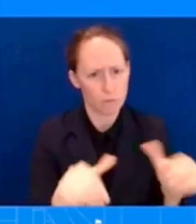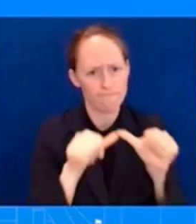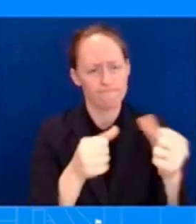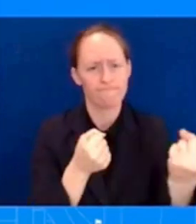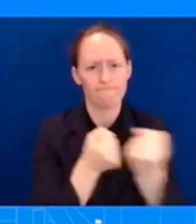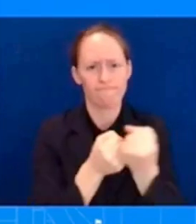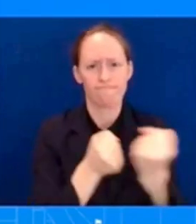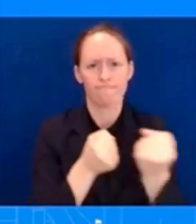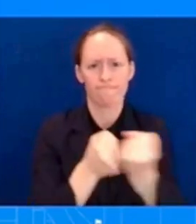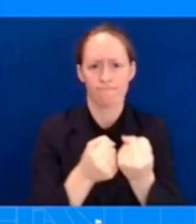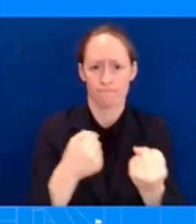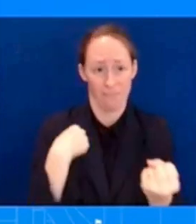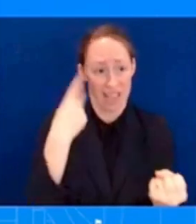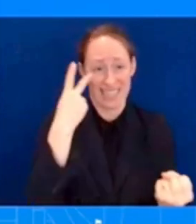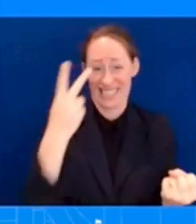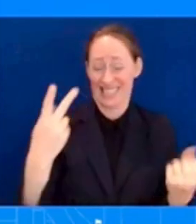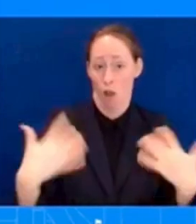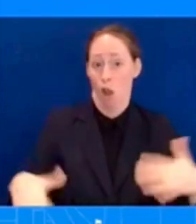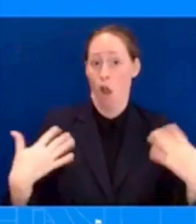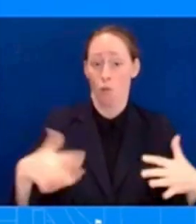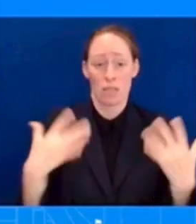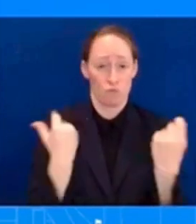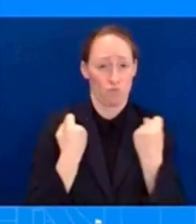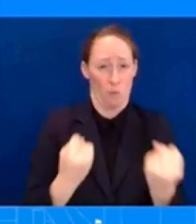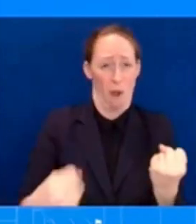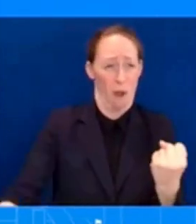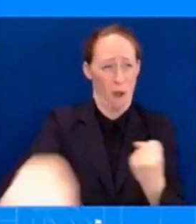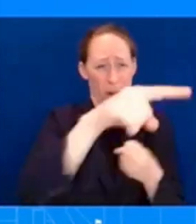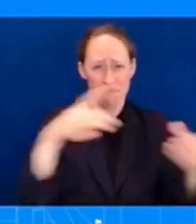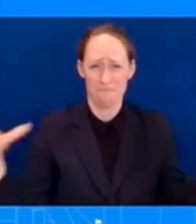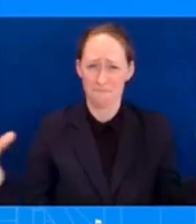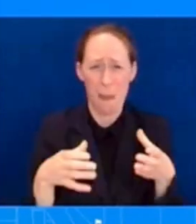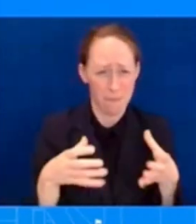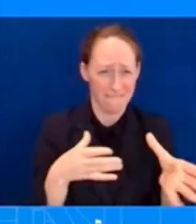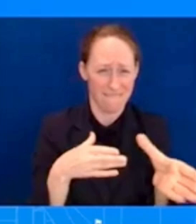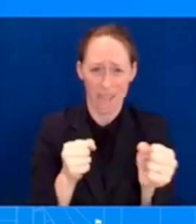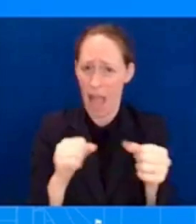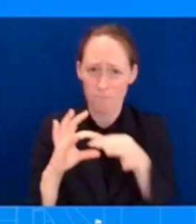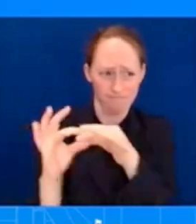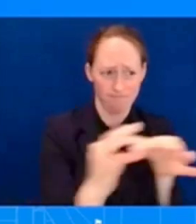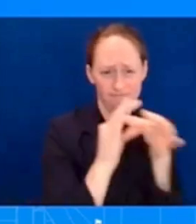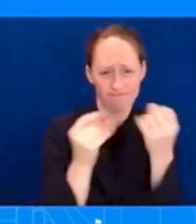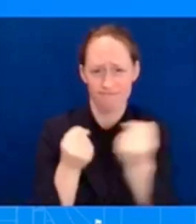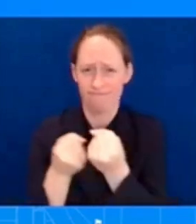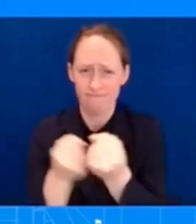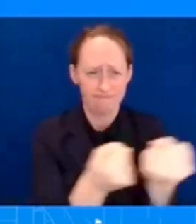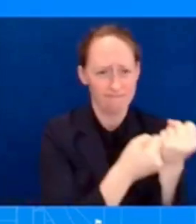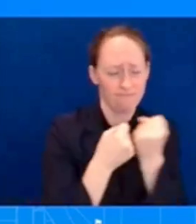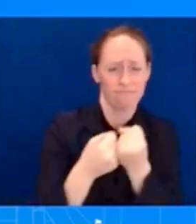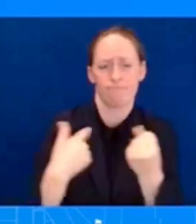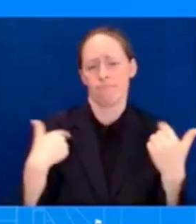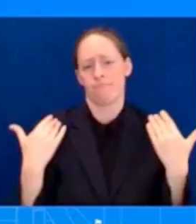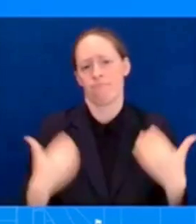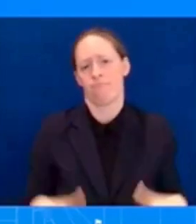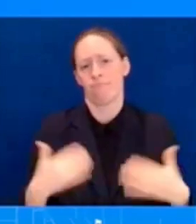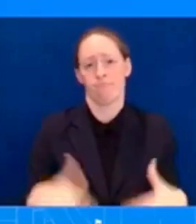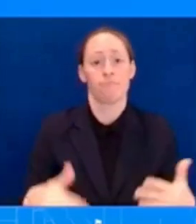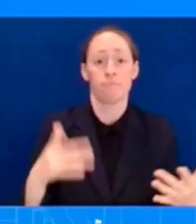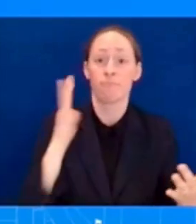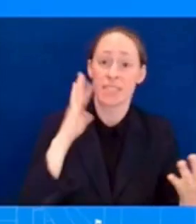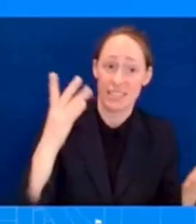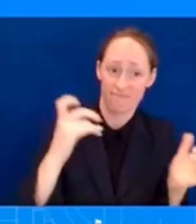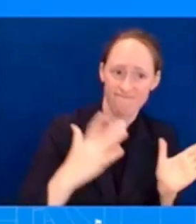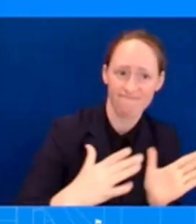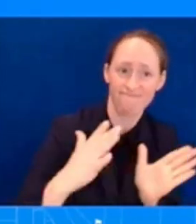as they work through what this is going to look like in the future and together with our voluntary agencies and our federal partners